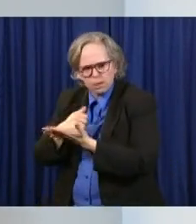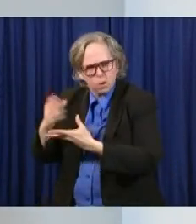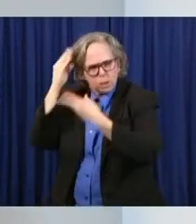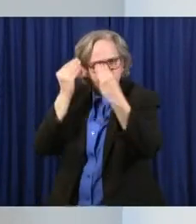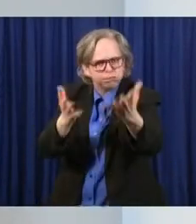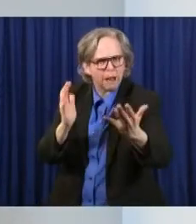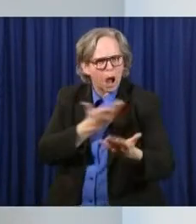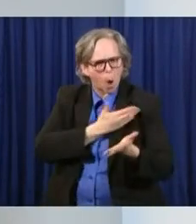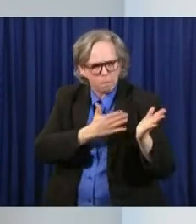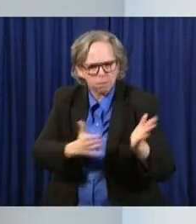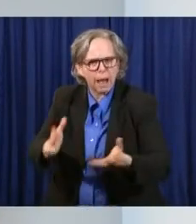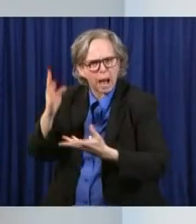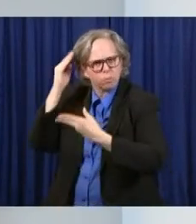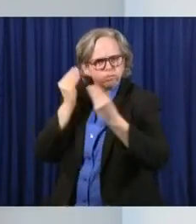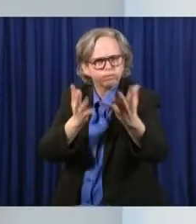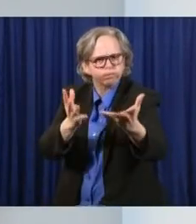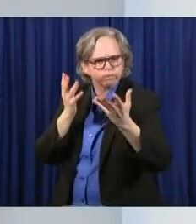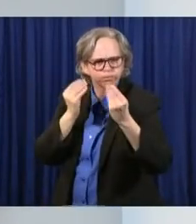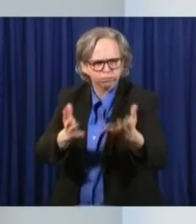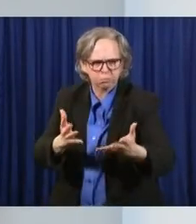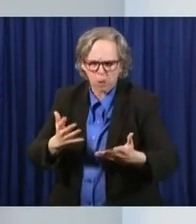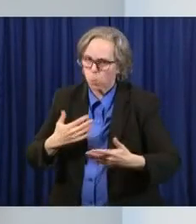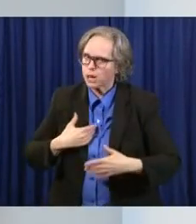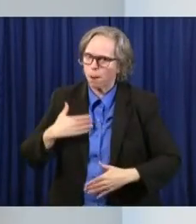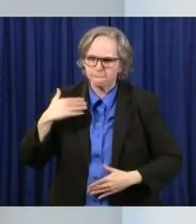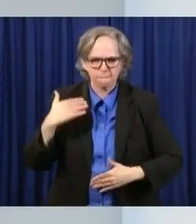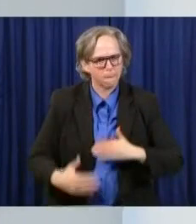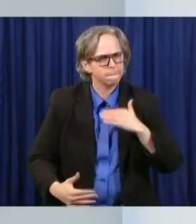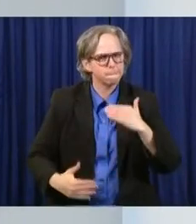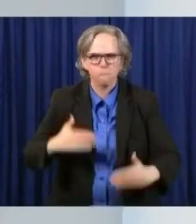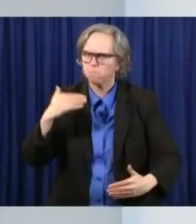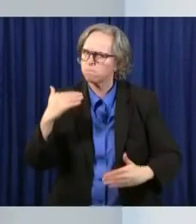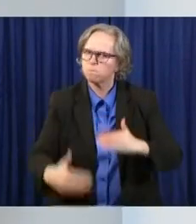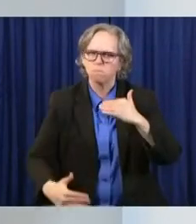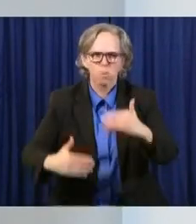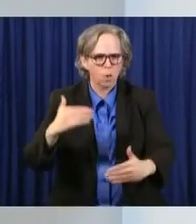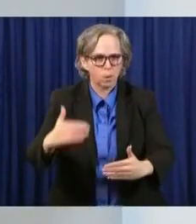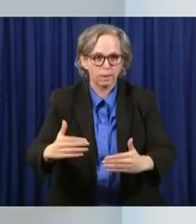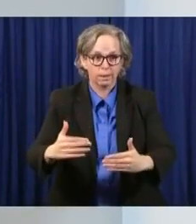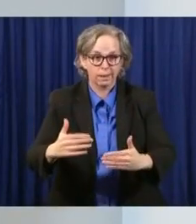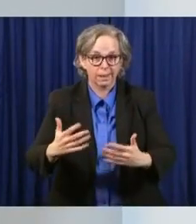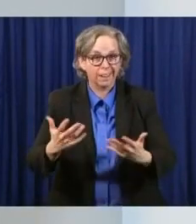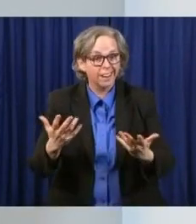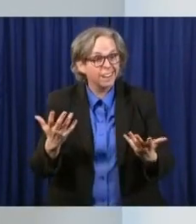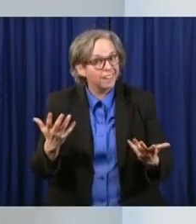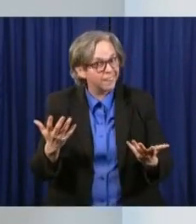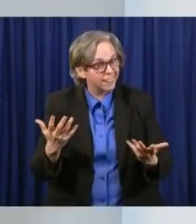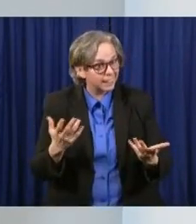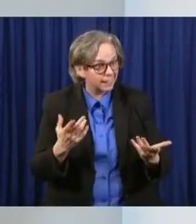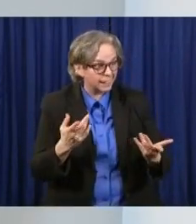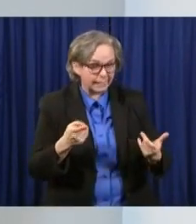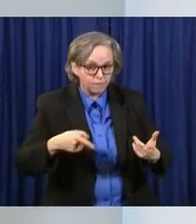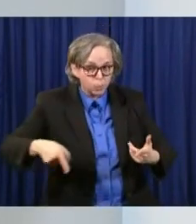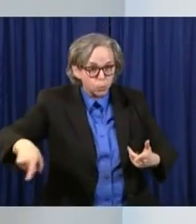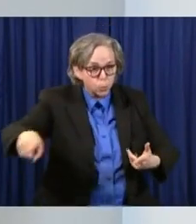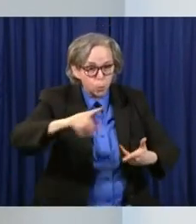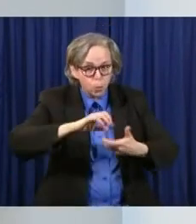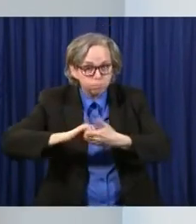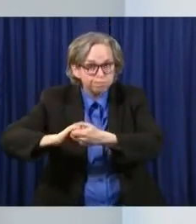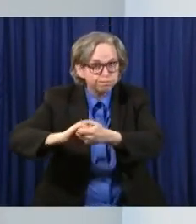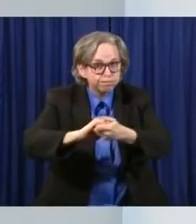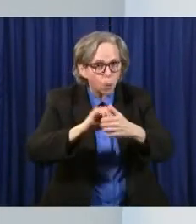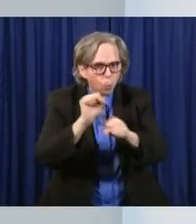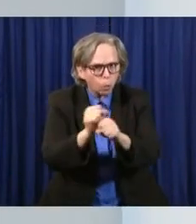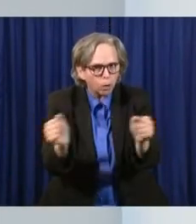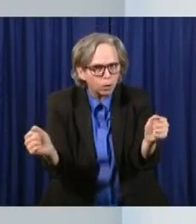forward. And it will all depend on how we pull together to make sure that we're doing the things in our private lives